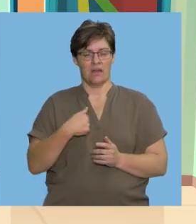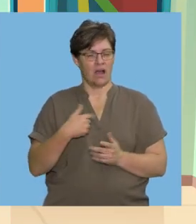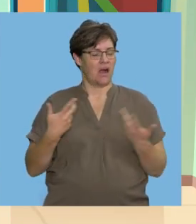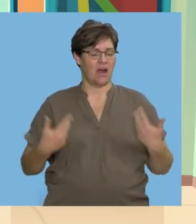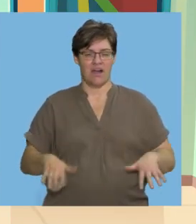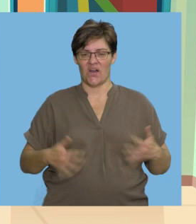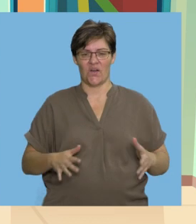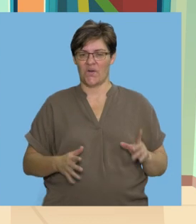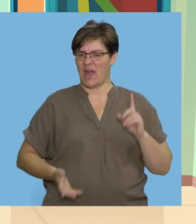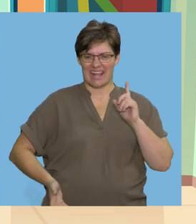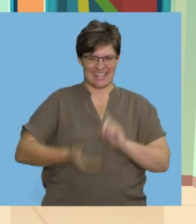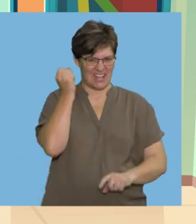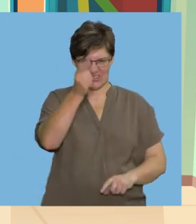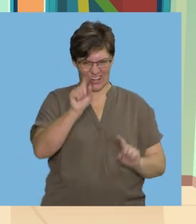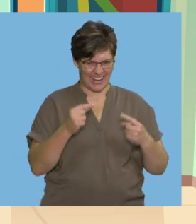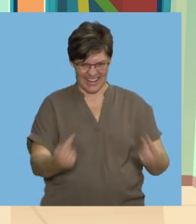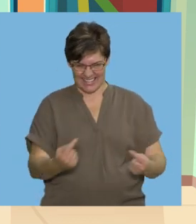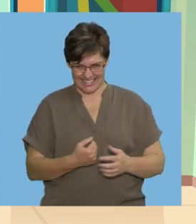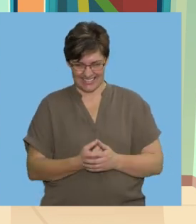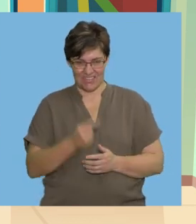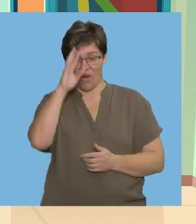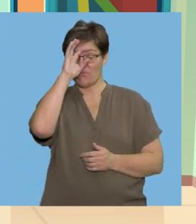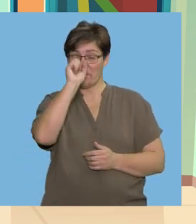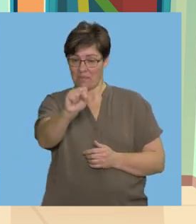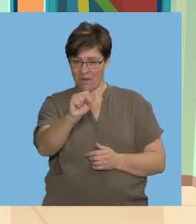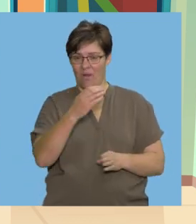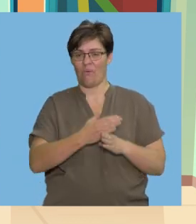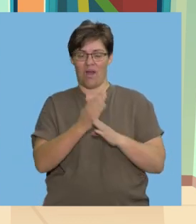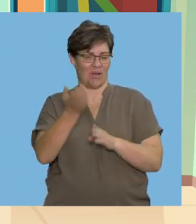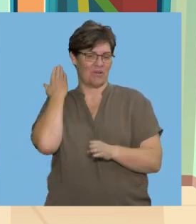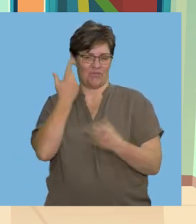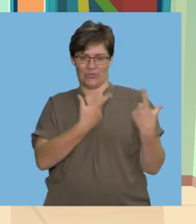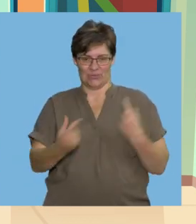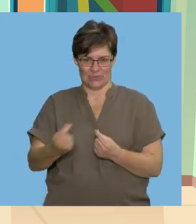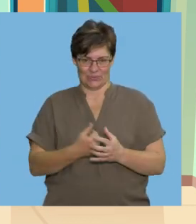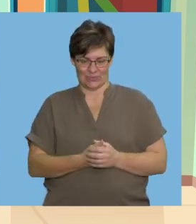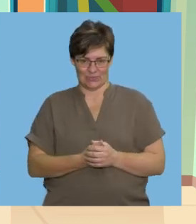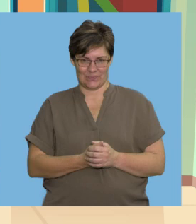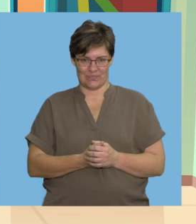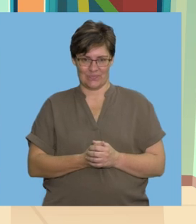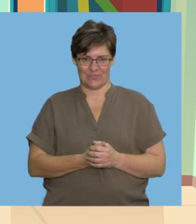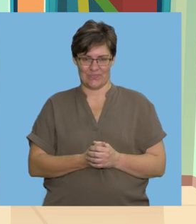I just could not catch you out You have remembered the work we did